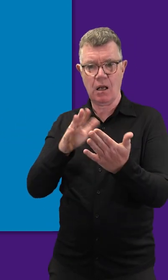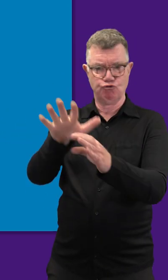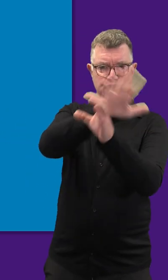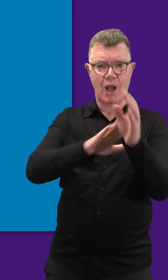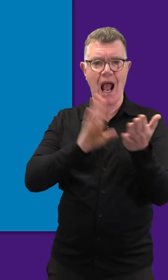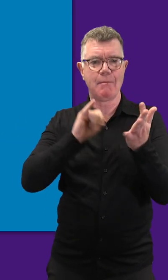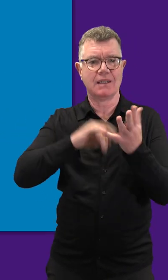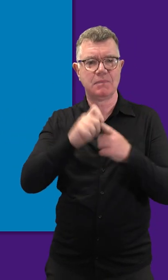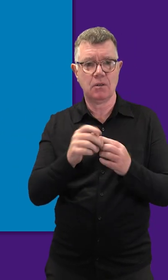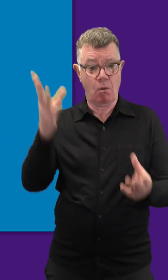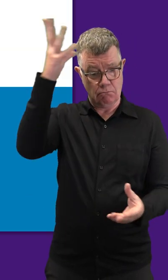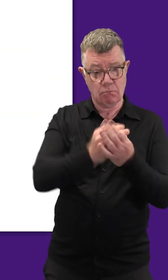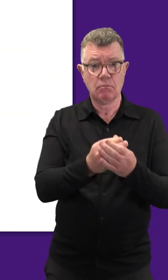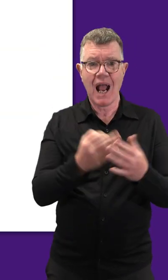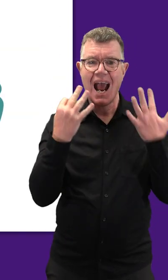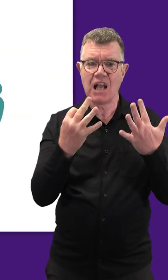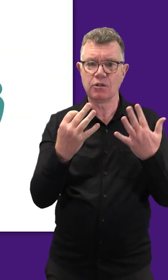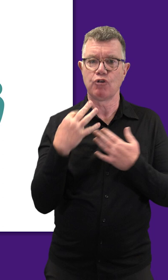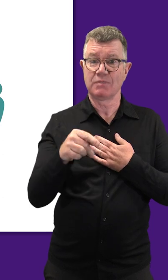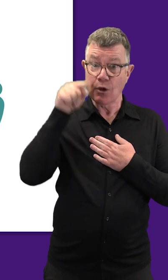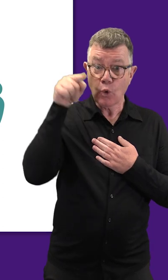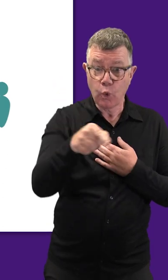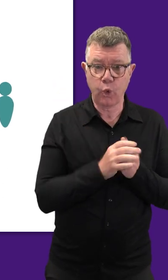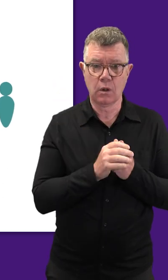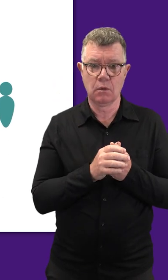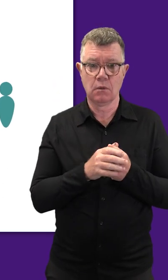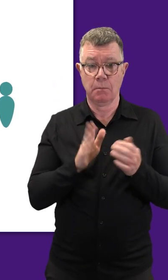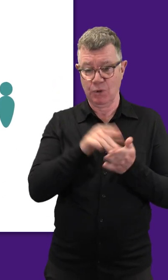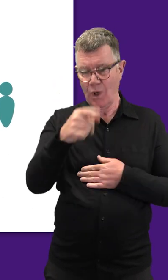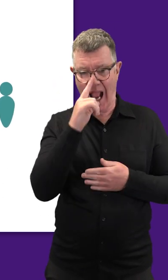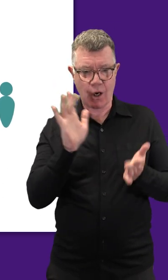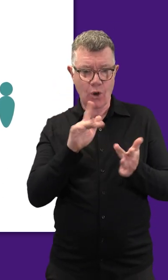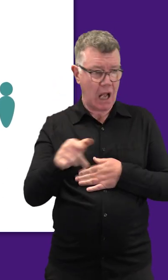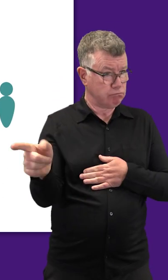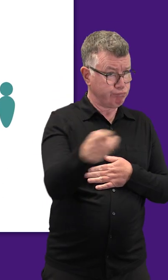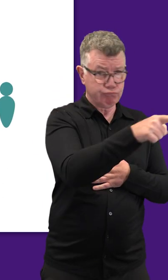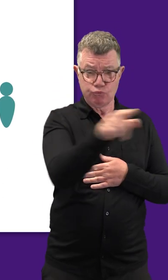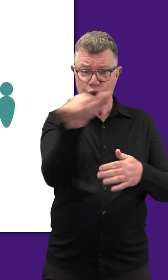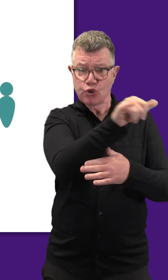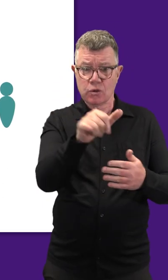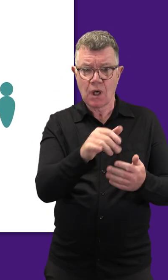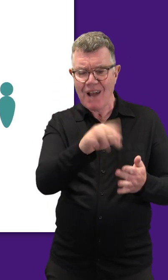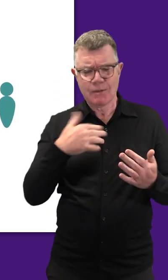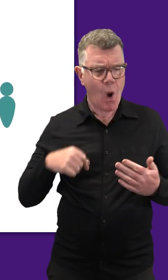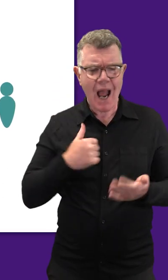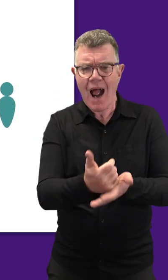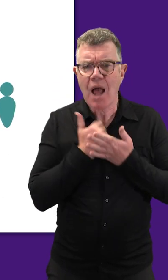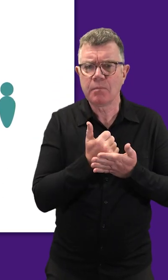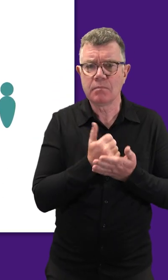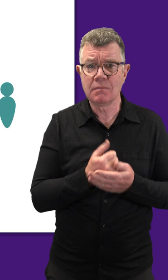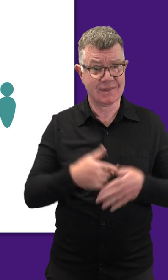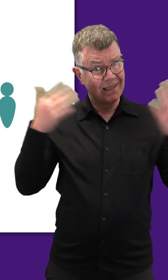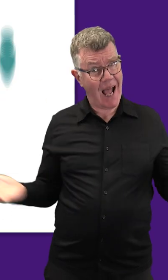regional MSPs. All eight MSPs represent you, and you can contact any one of them if you need